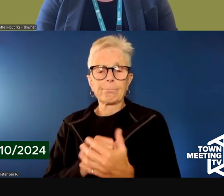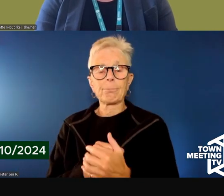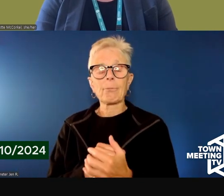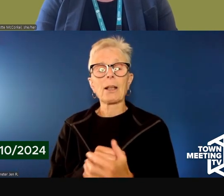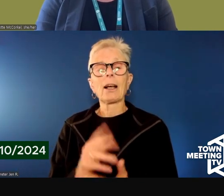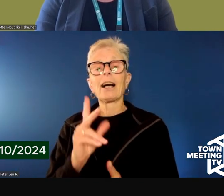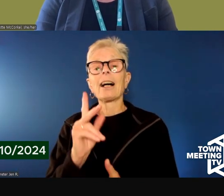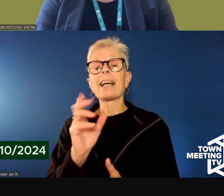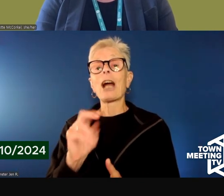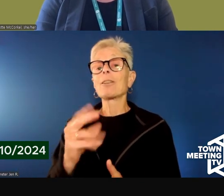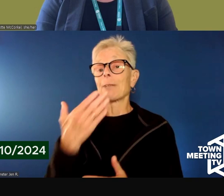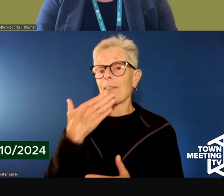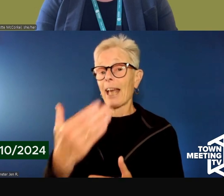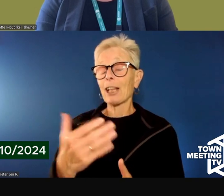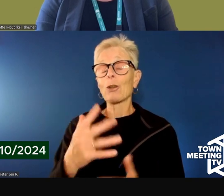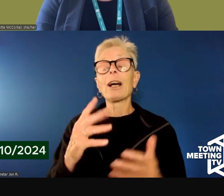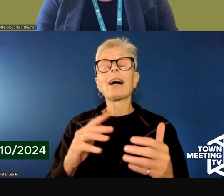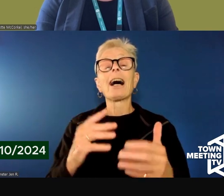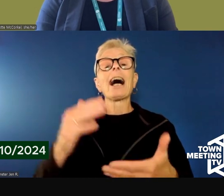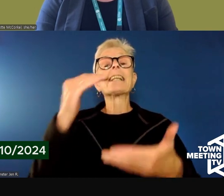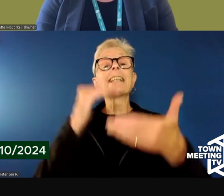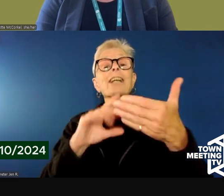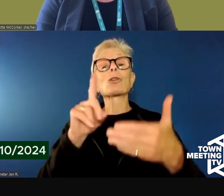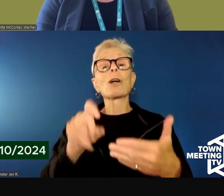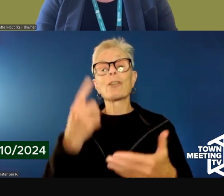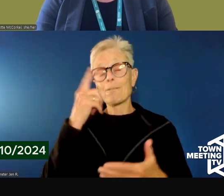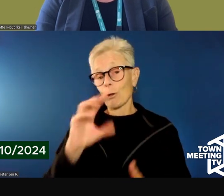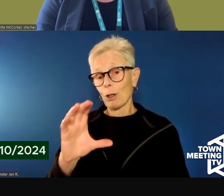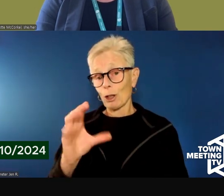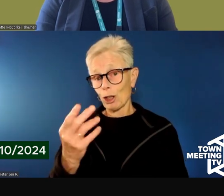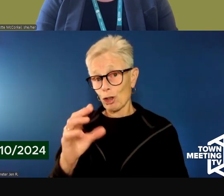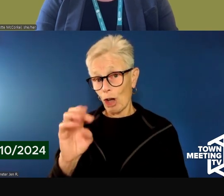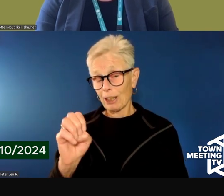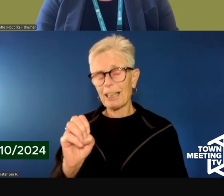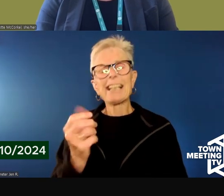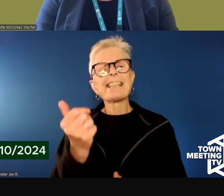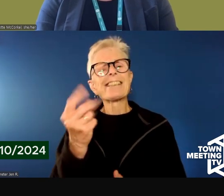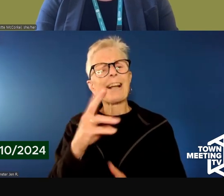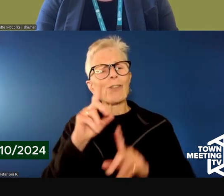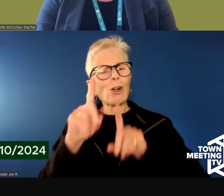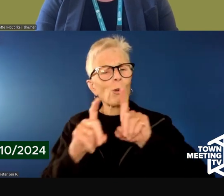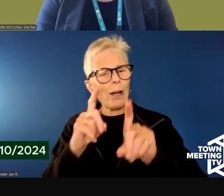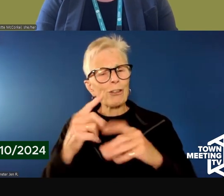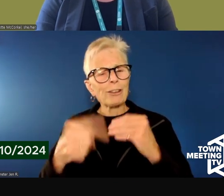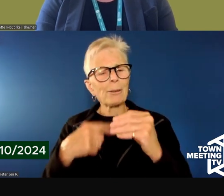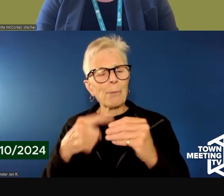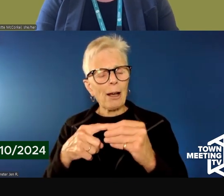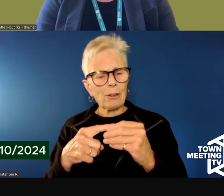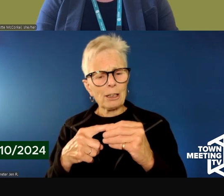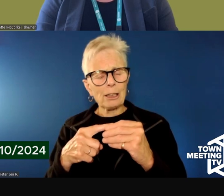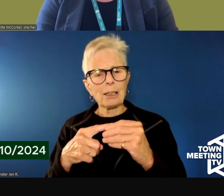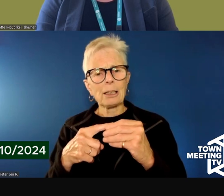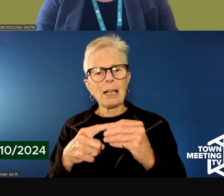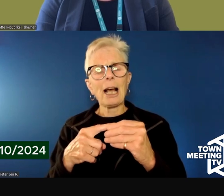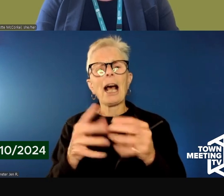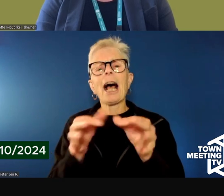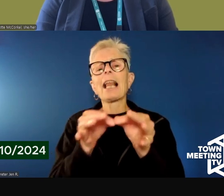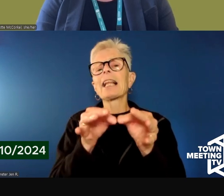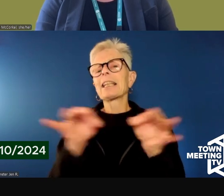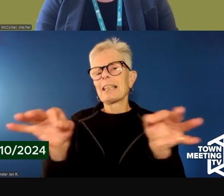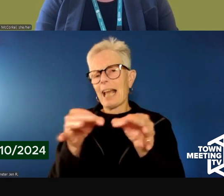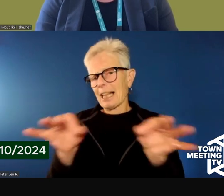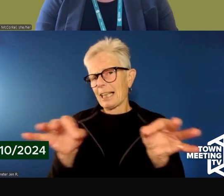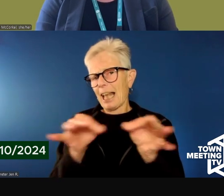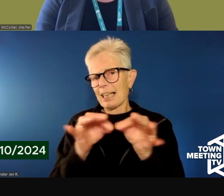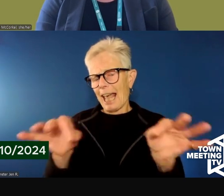is for you, Charlotte. We've actually gotten a number of questions in the Q&A about language access. So